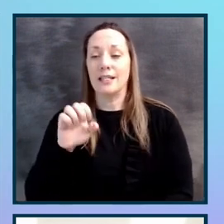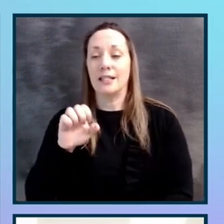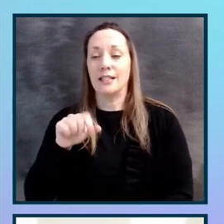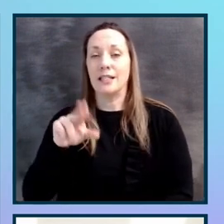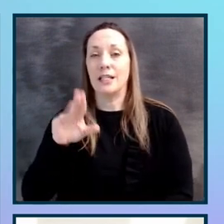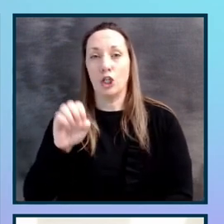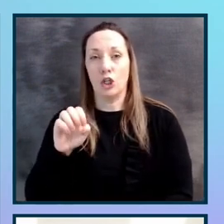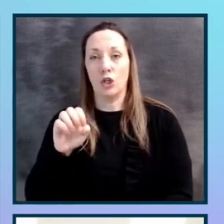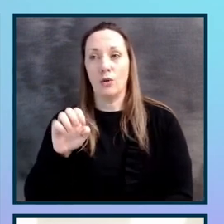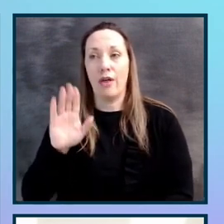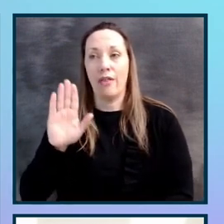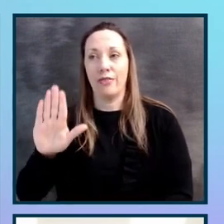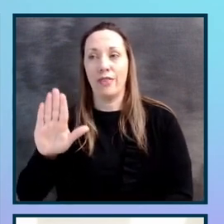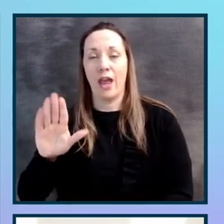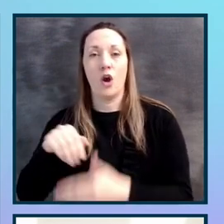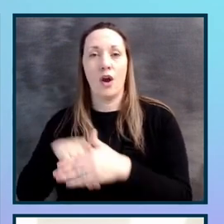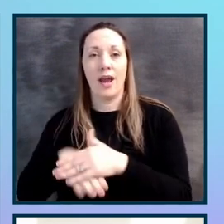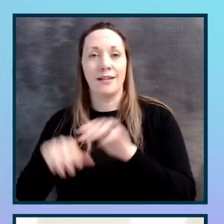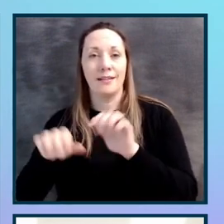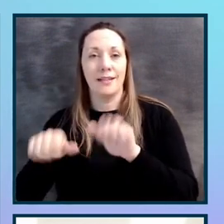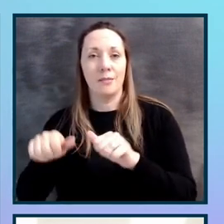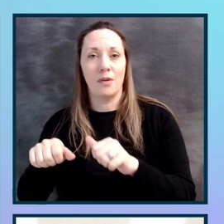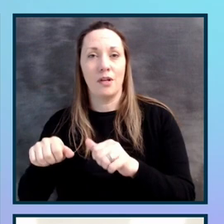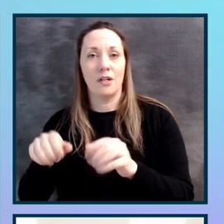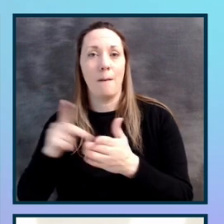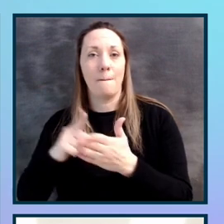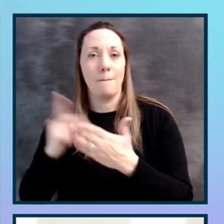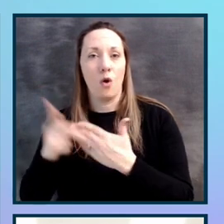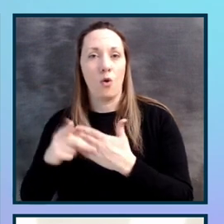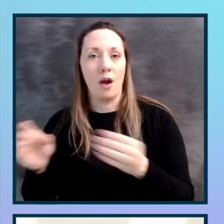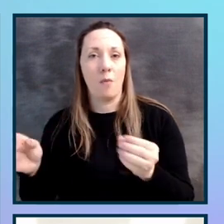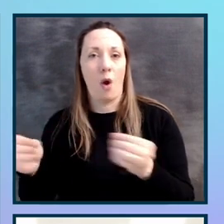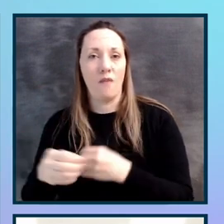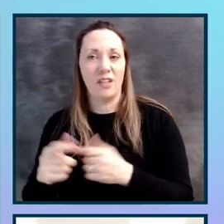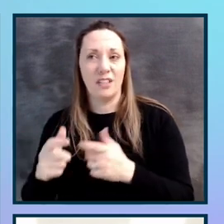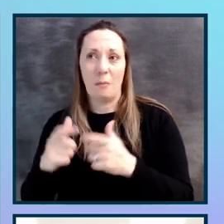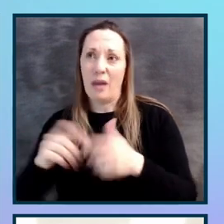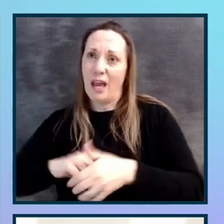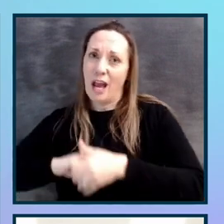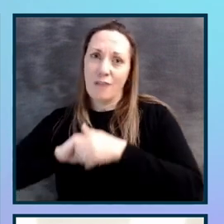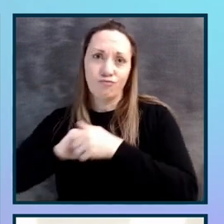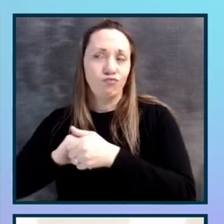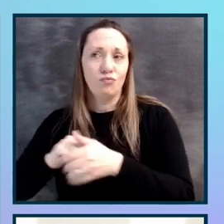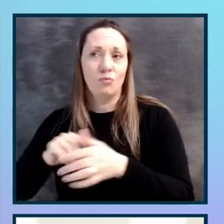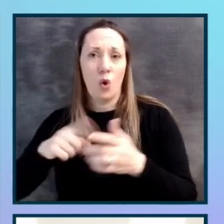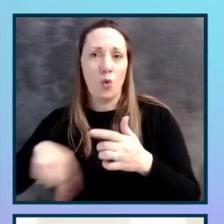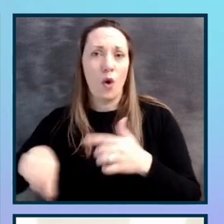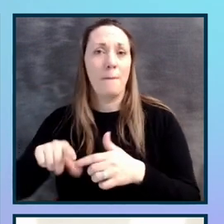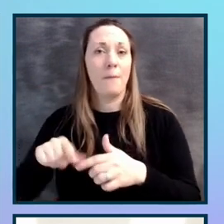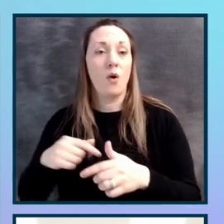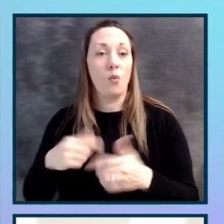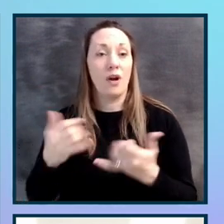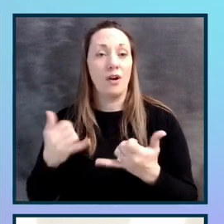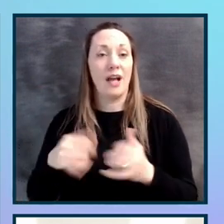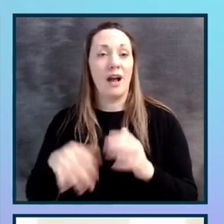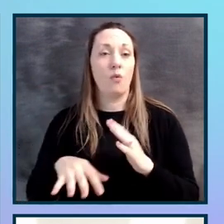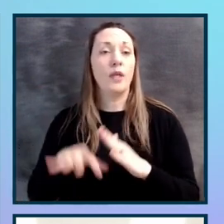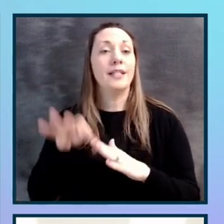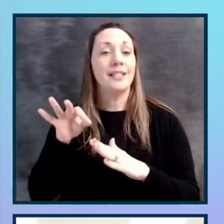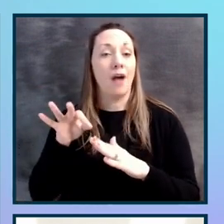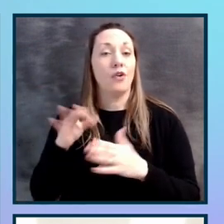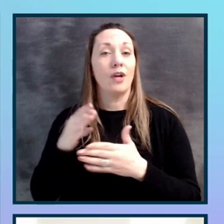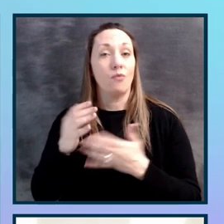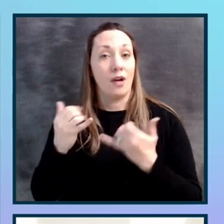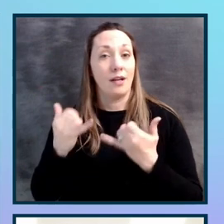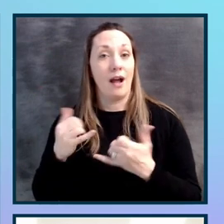Accessibility Program Office. And this again is a huge collaboration piece across the company. We're in discovery at the moment with DQ. So they're